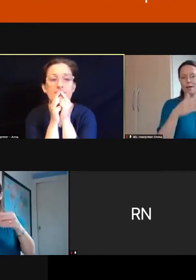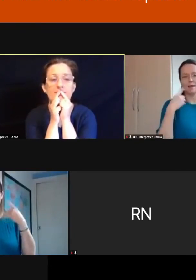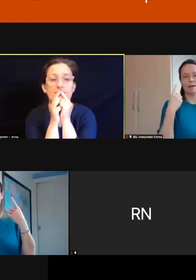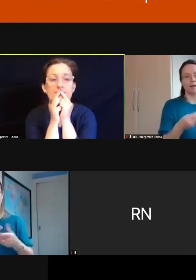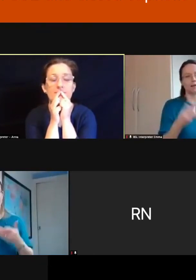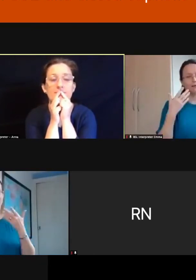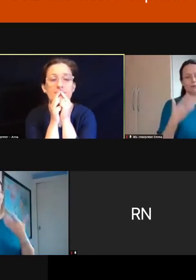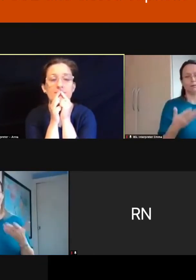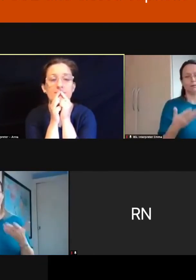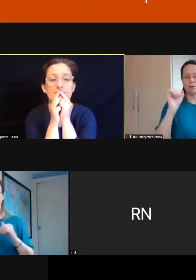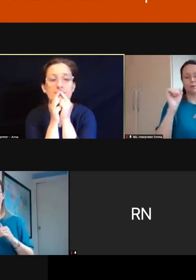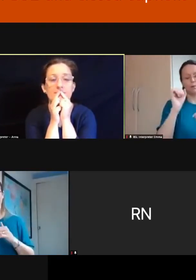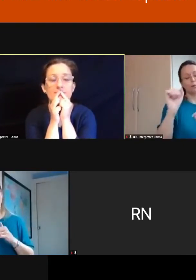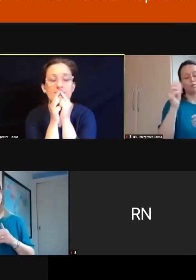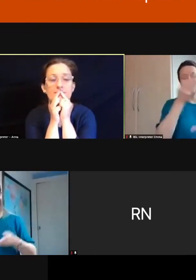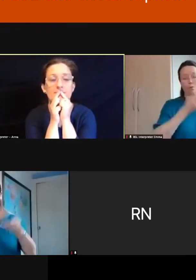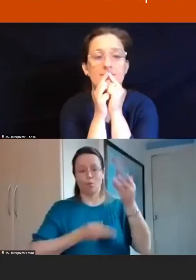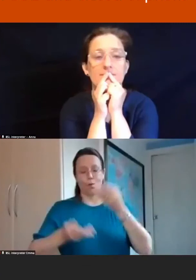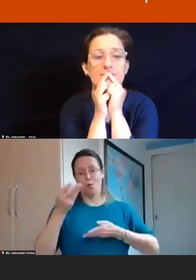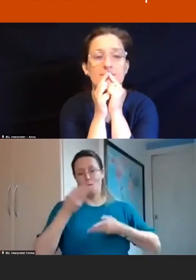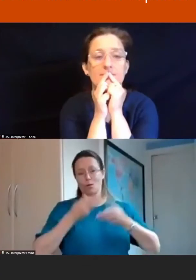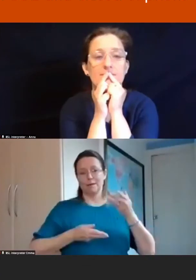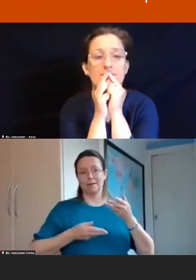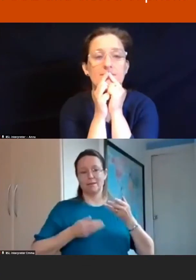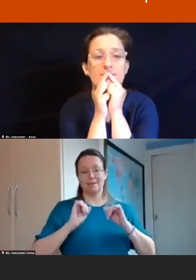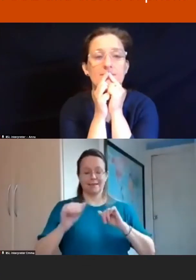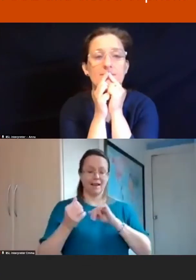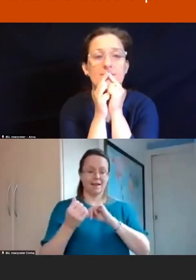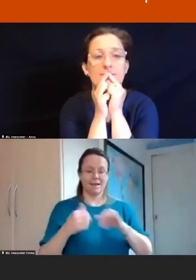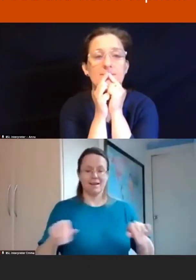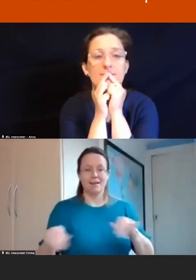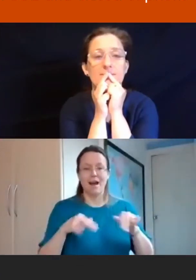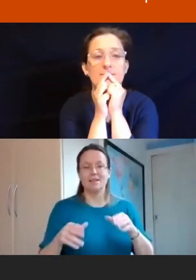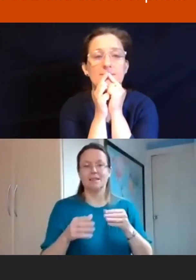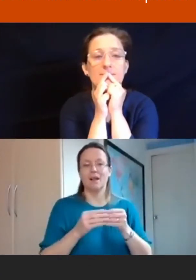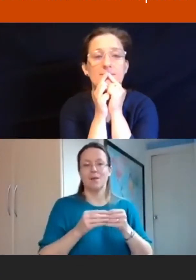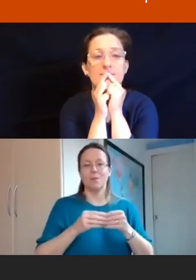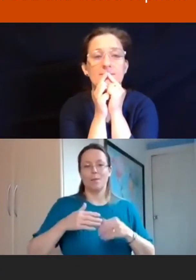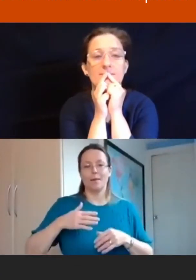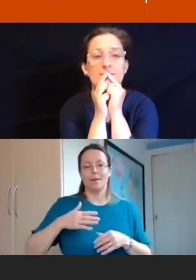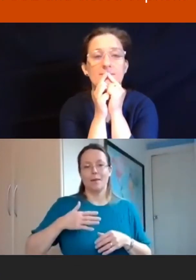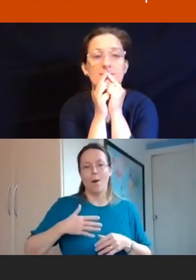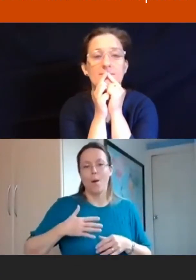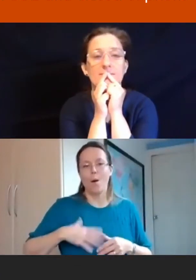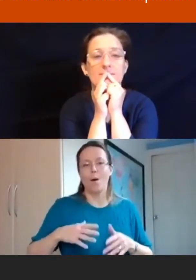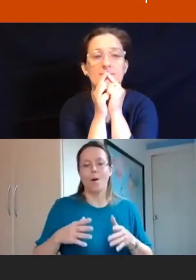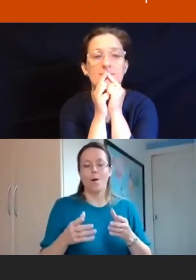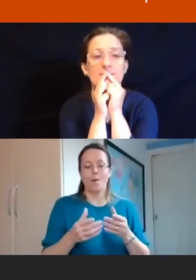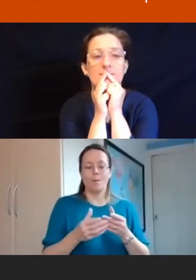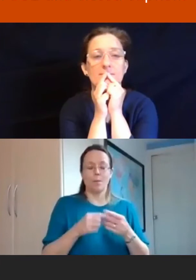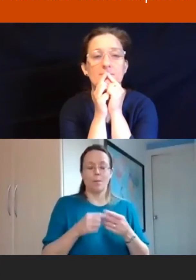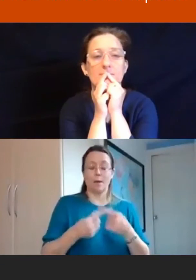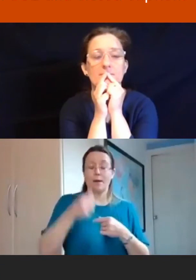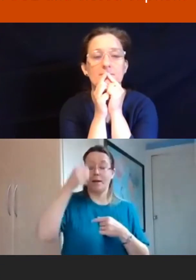of those stories of dancing the rhythms of hope and hurt. Of letting God lead